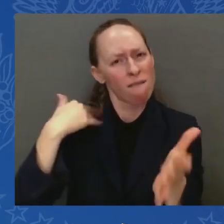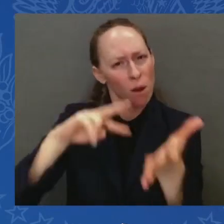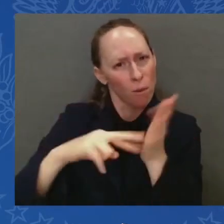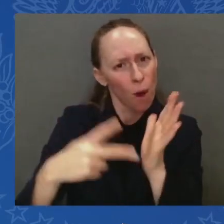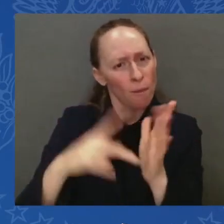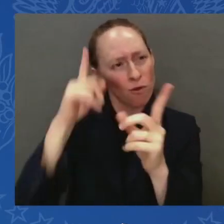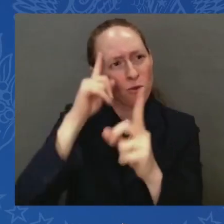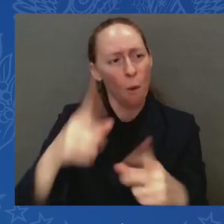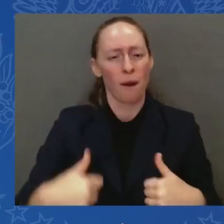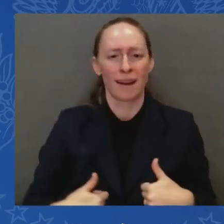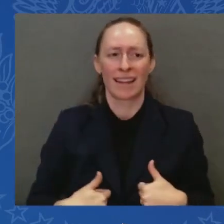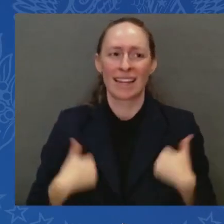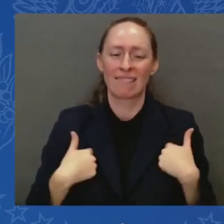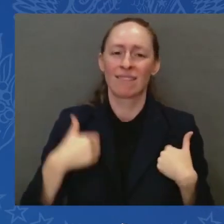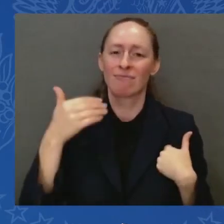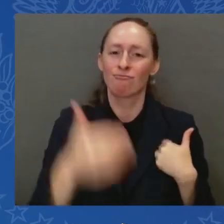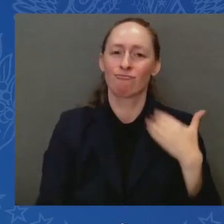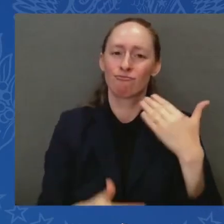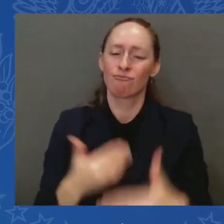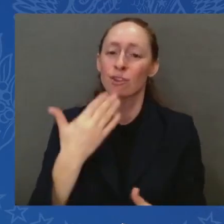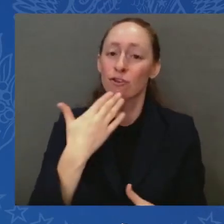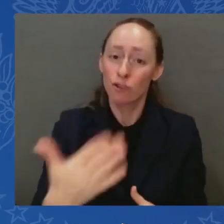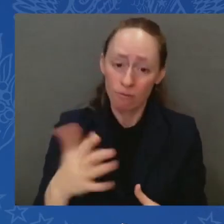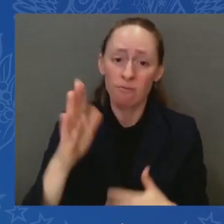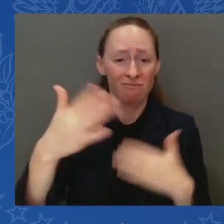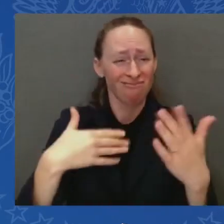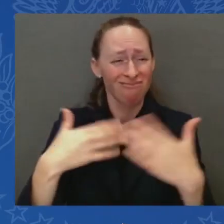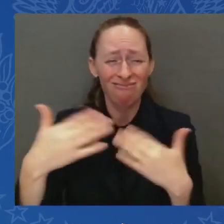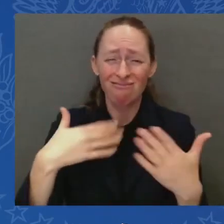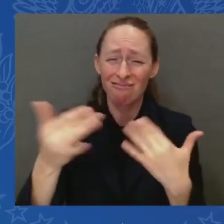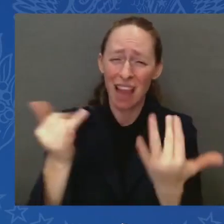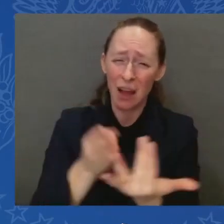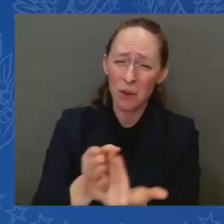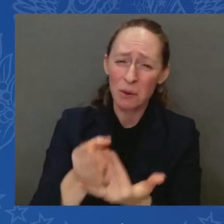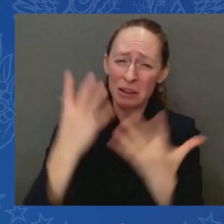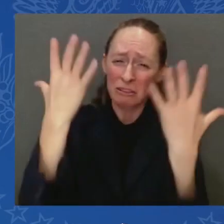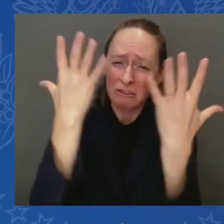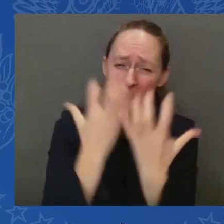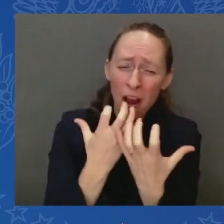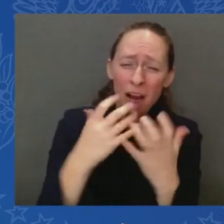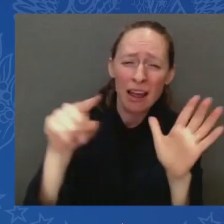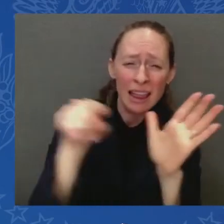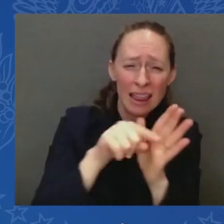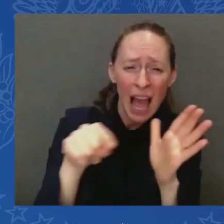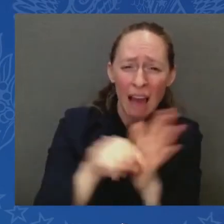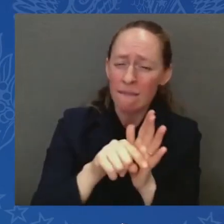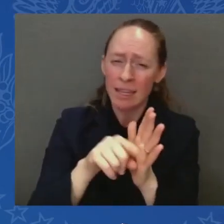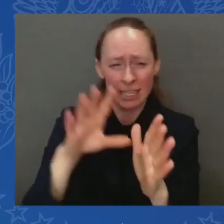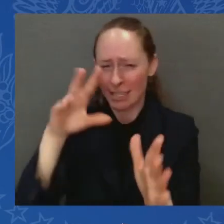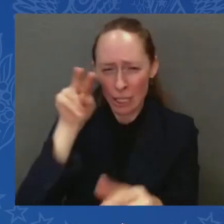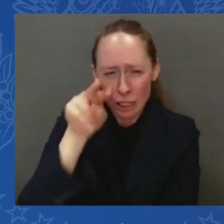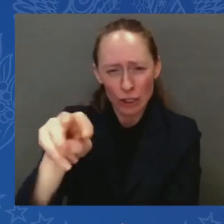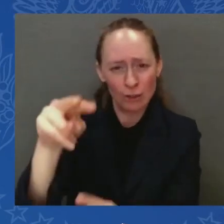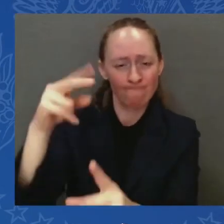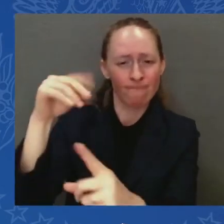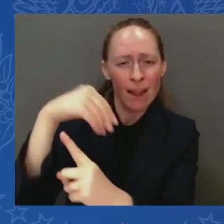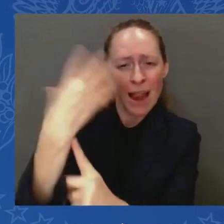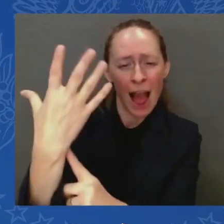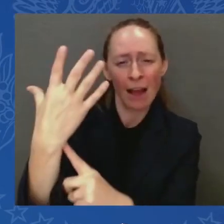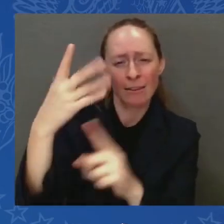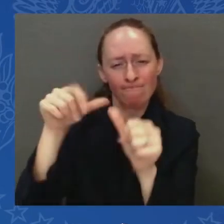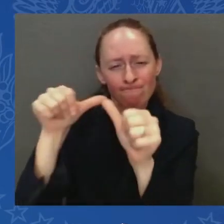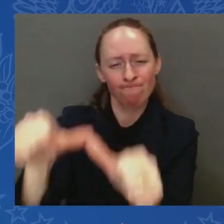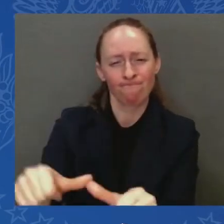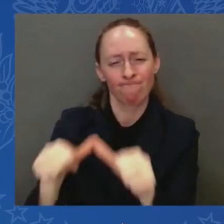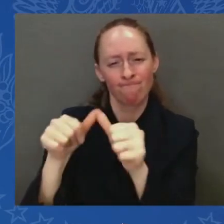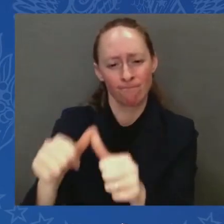unto the world is what we're about. You inspire hope and light for so many around the world. That's